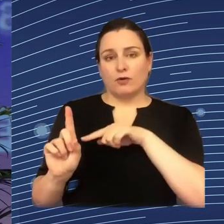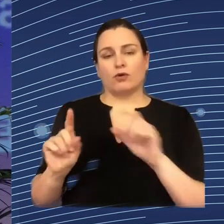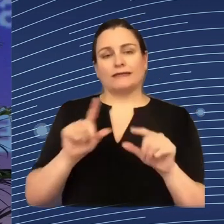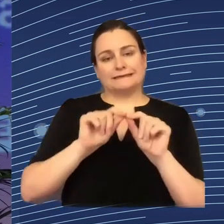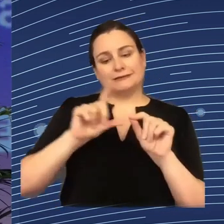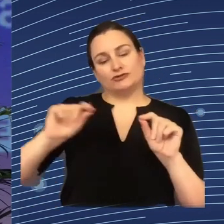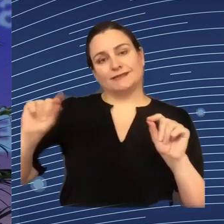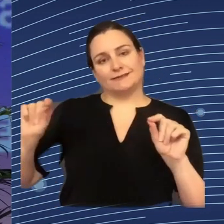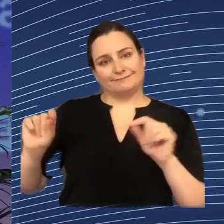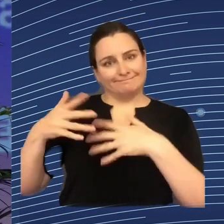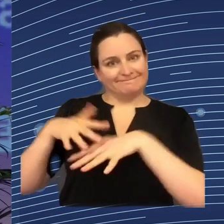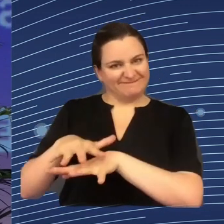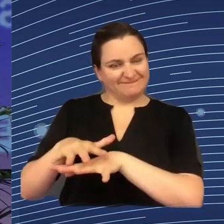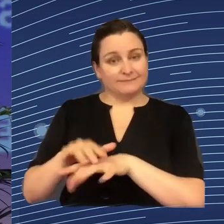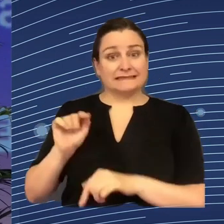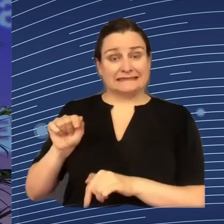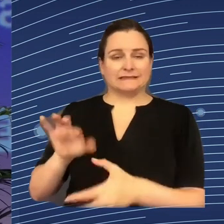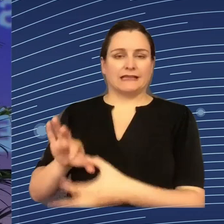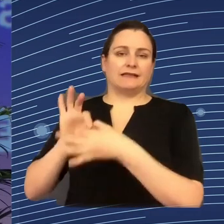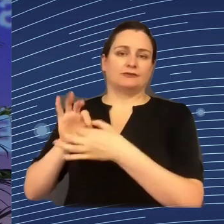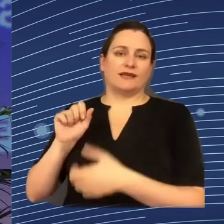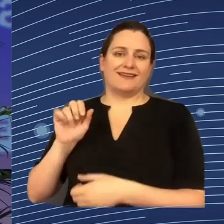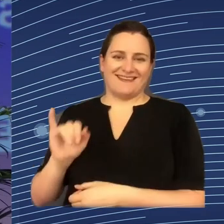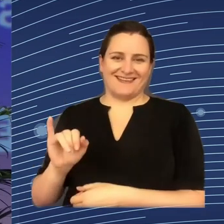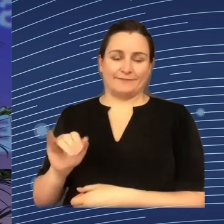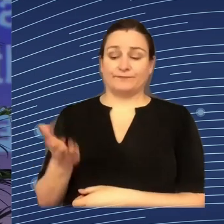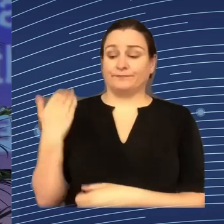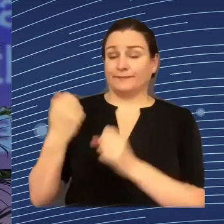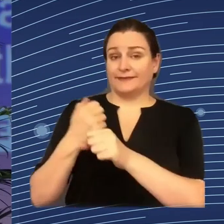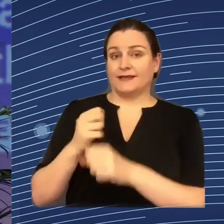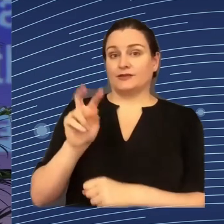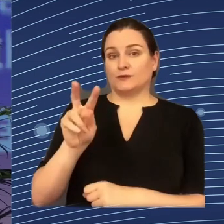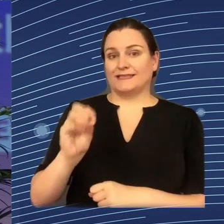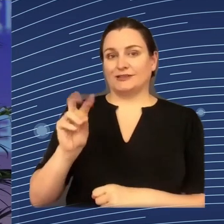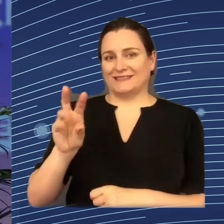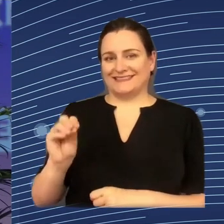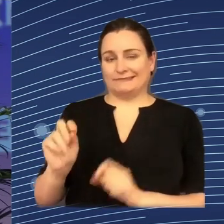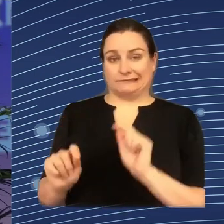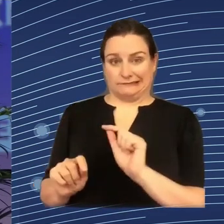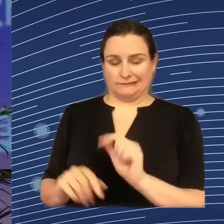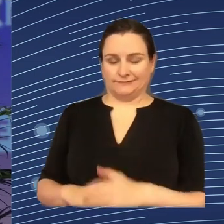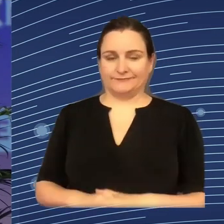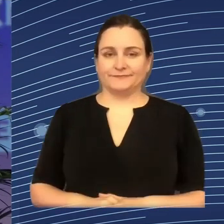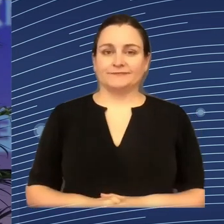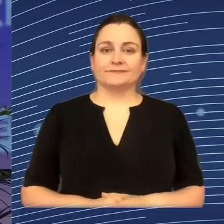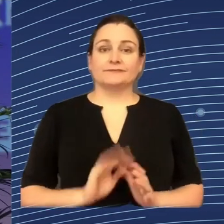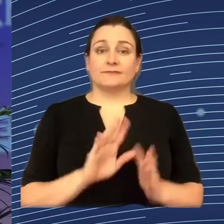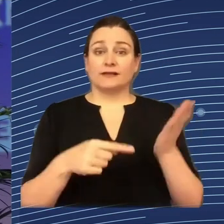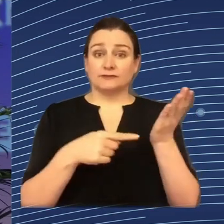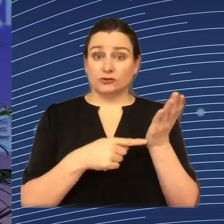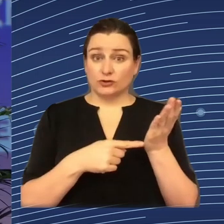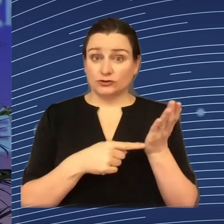specific chapter dealing with AI related issues. It's from 2020. So, of course, the new technologies, generative AI,